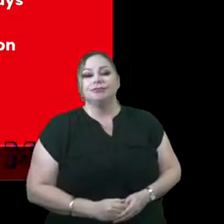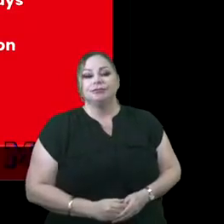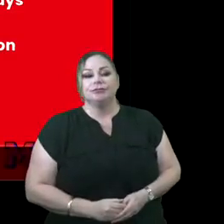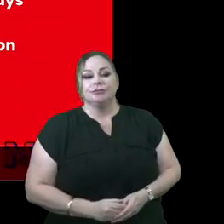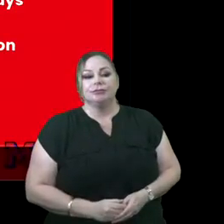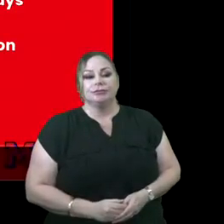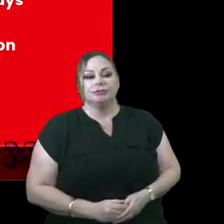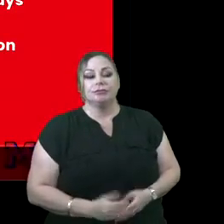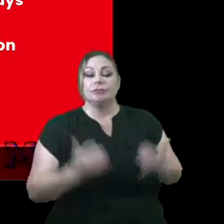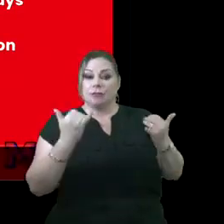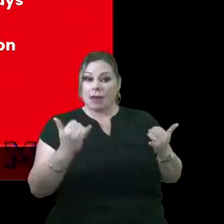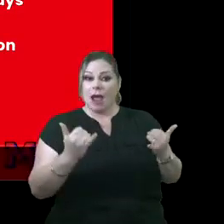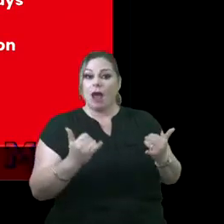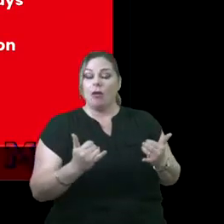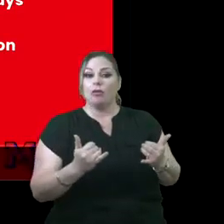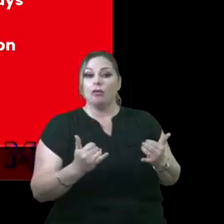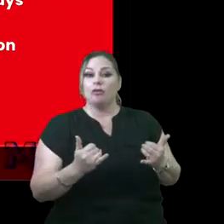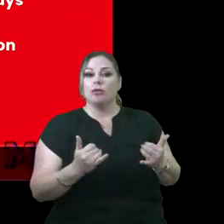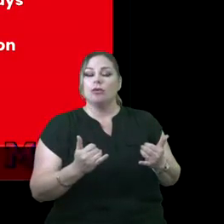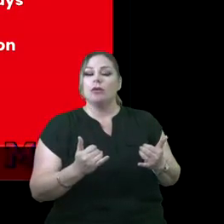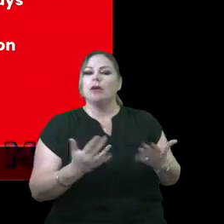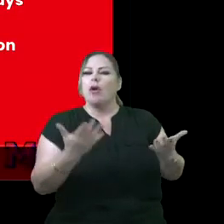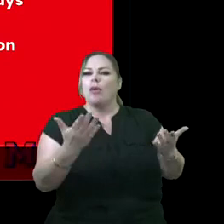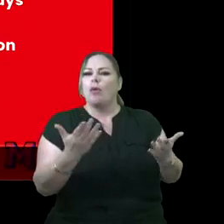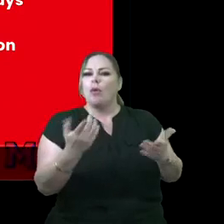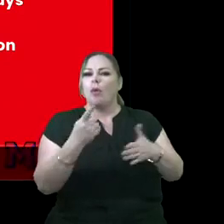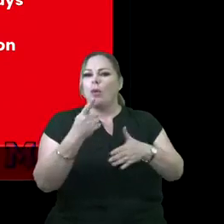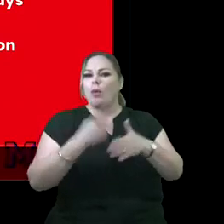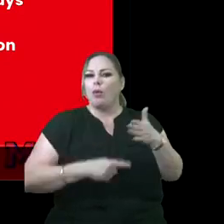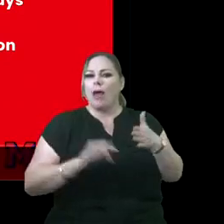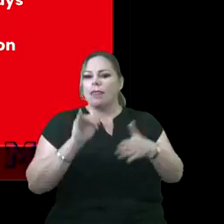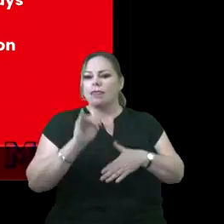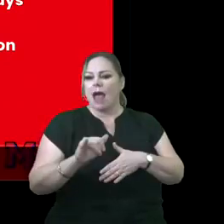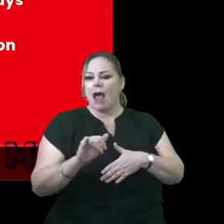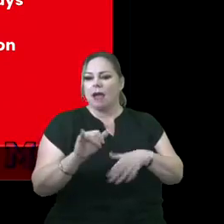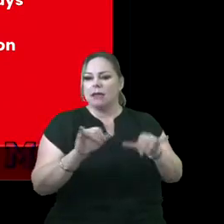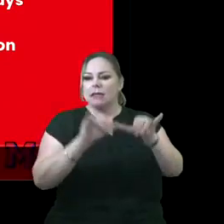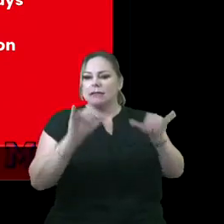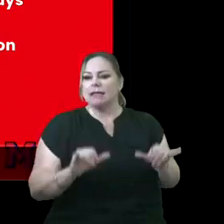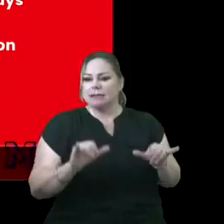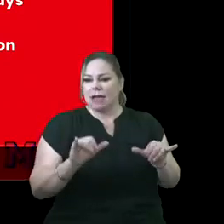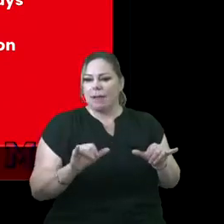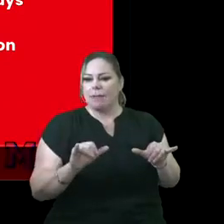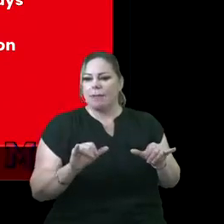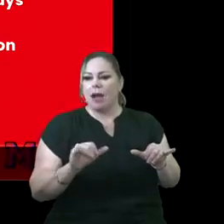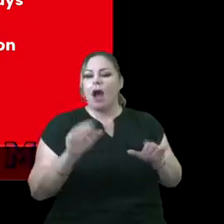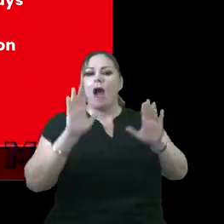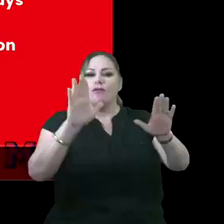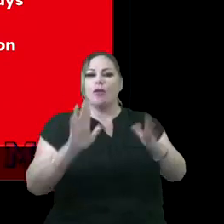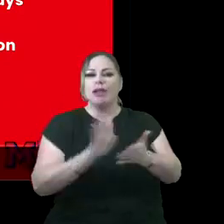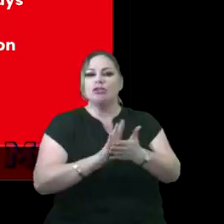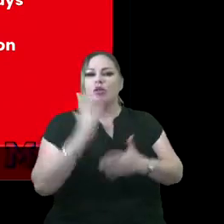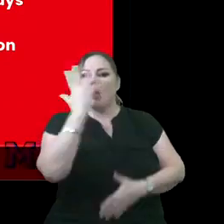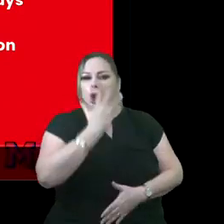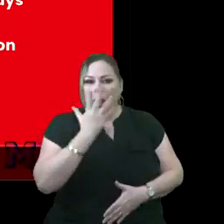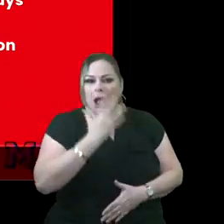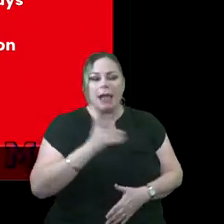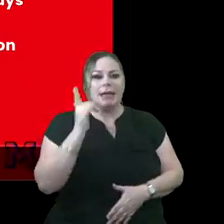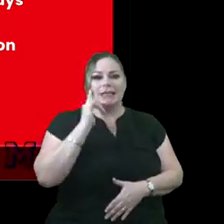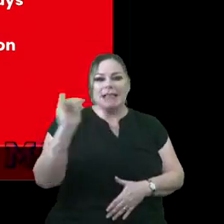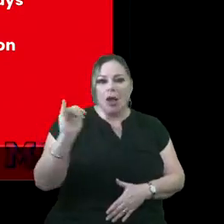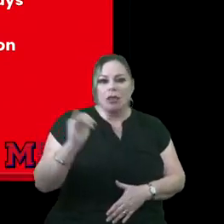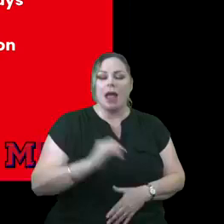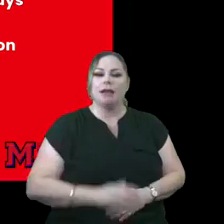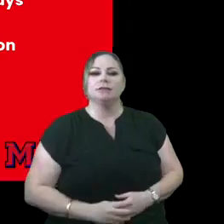talk through this, we want to talk to you more about what their system of great schools work. What that really looks like, what it sounds like and